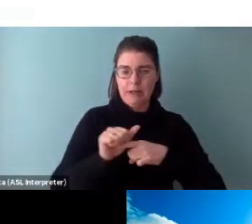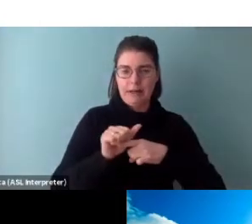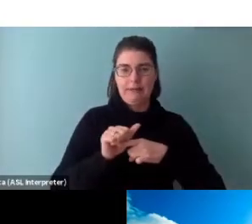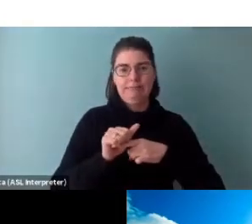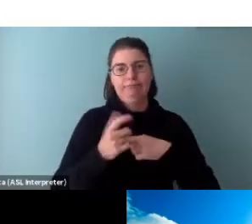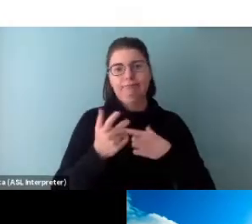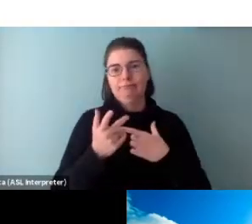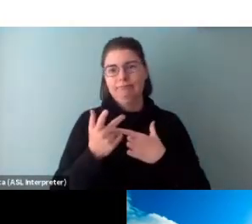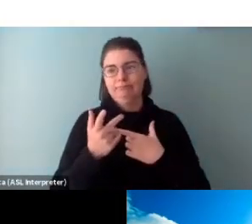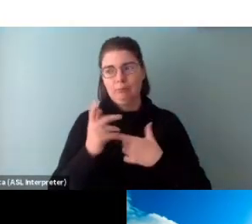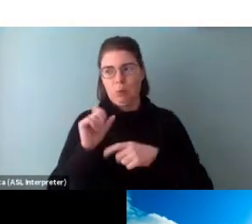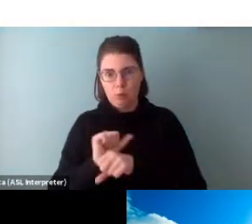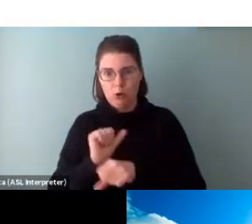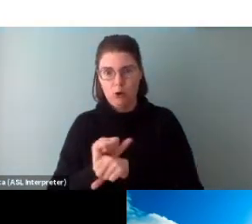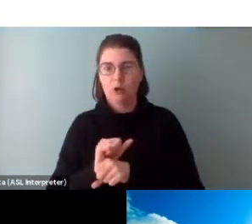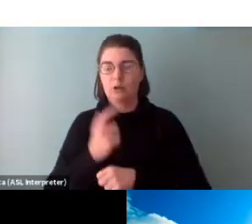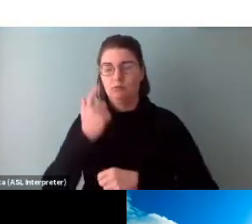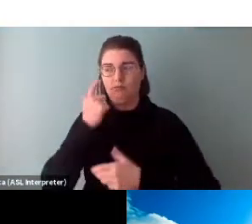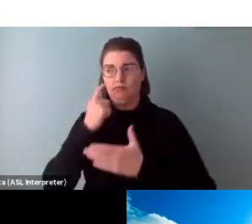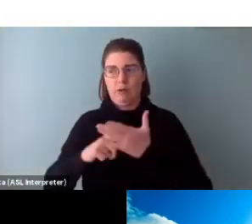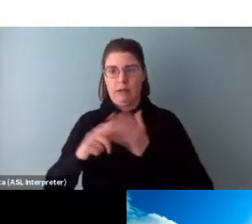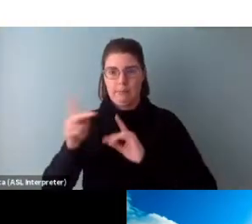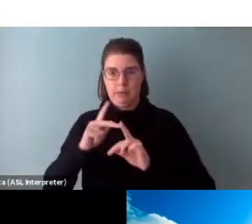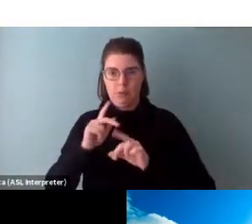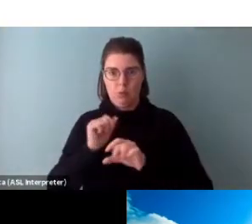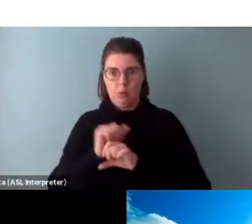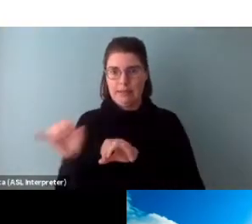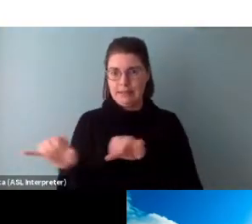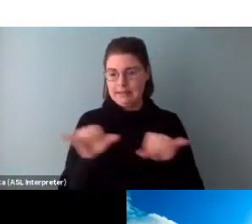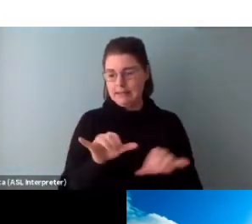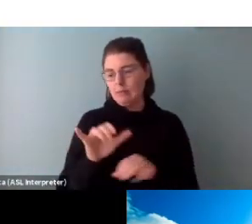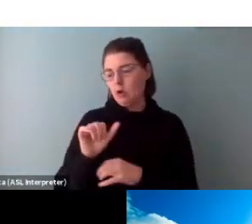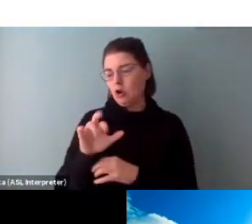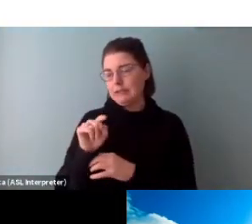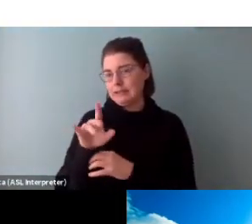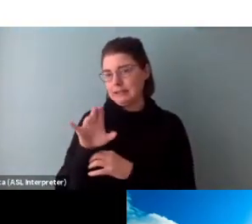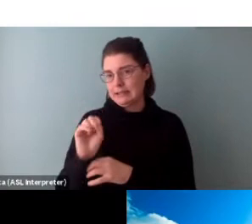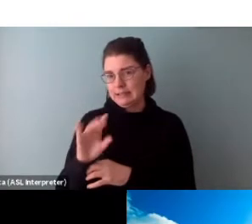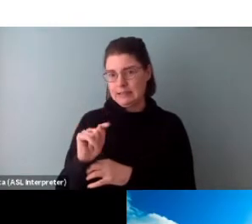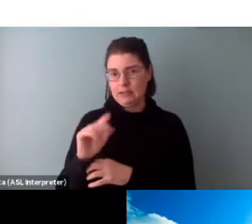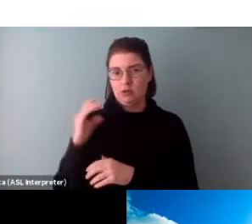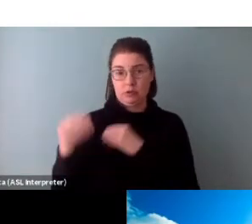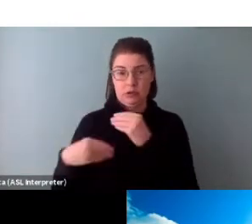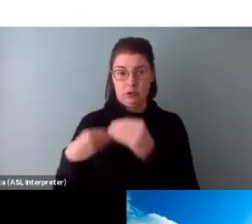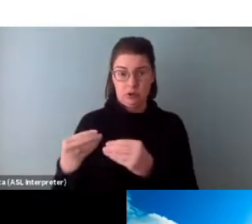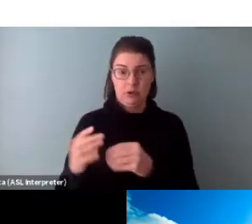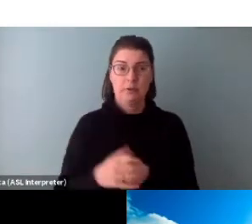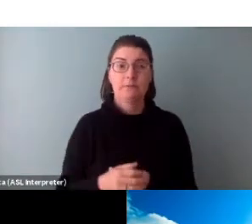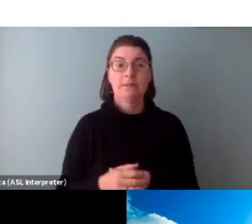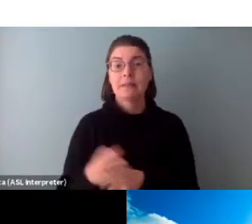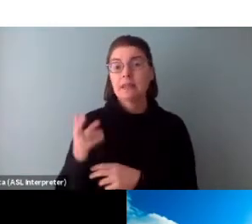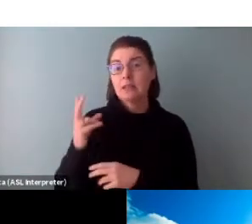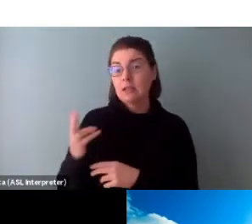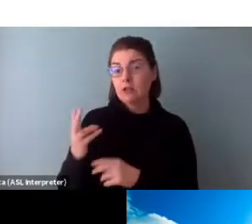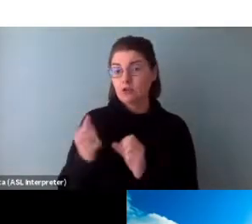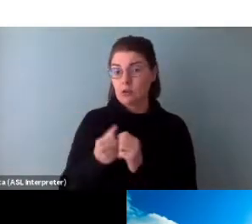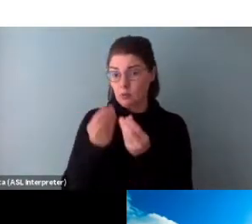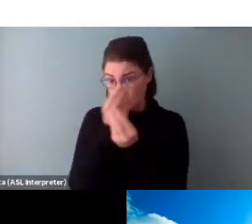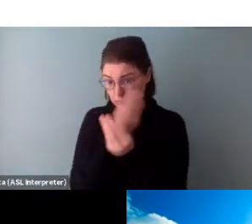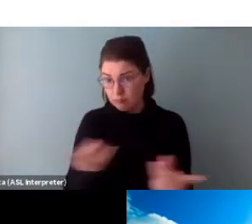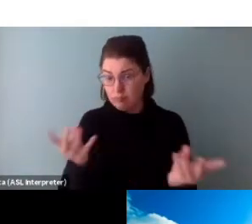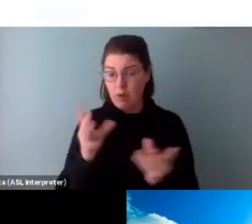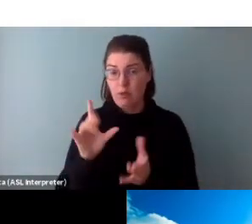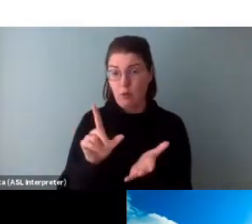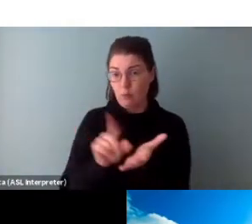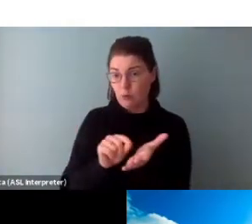is recognized by artists working in the same artistic tradition, has a history of public presentation or publication of their work,